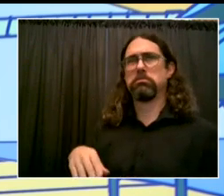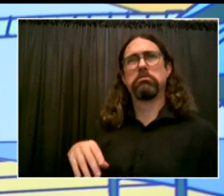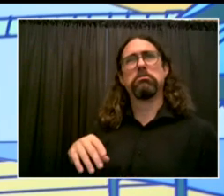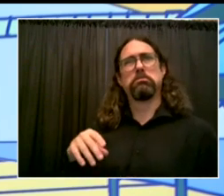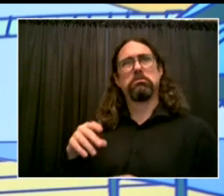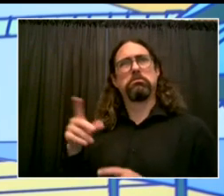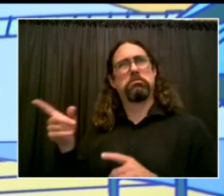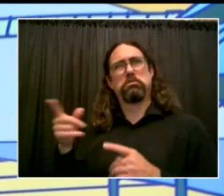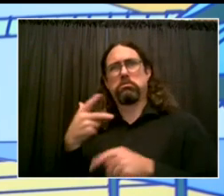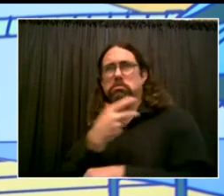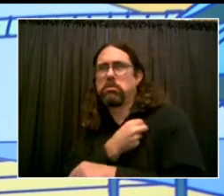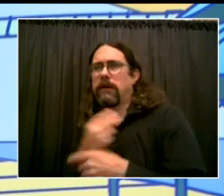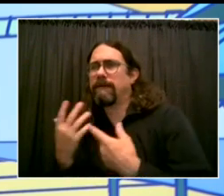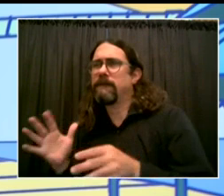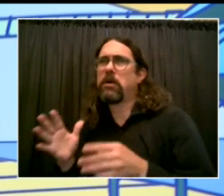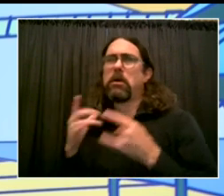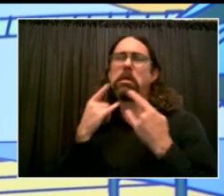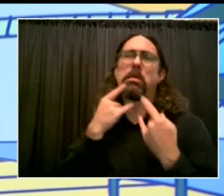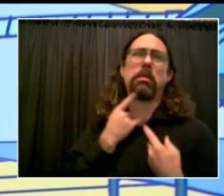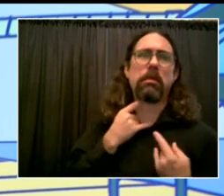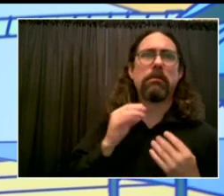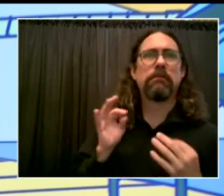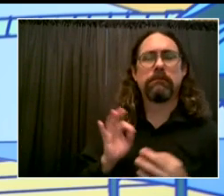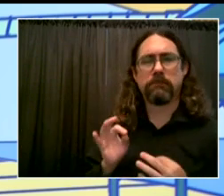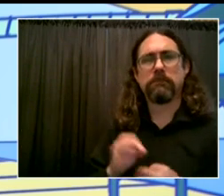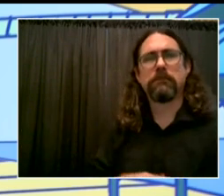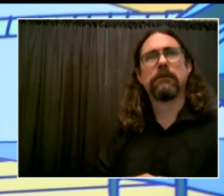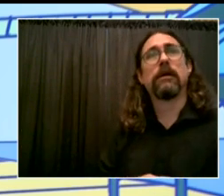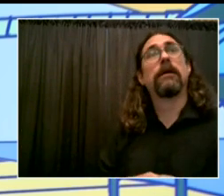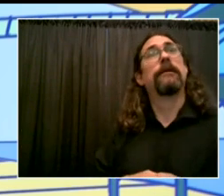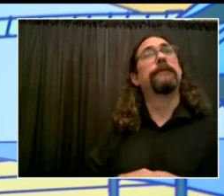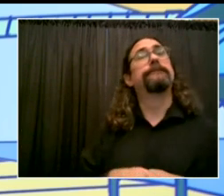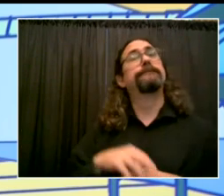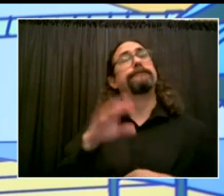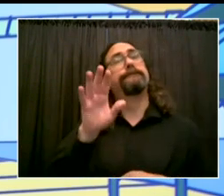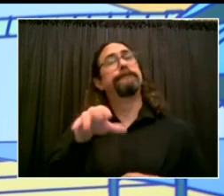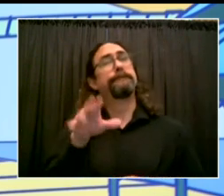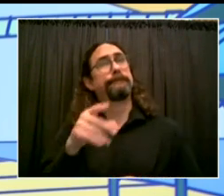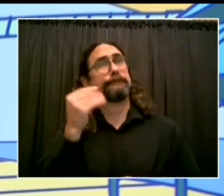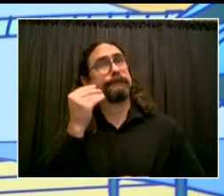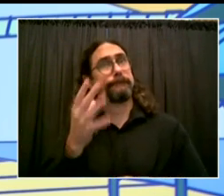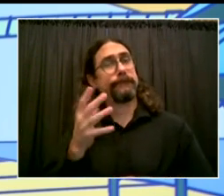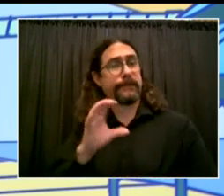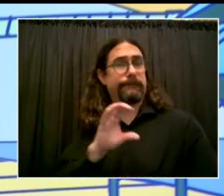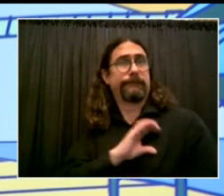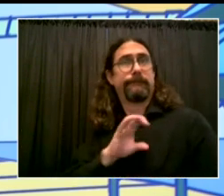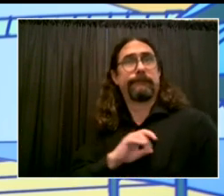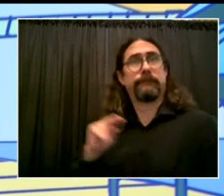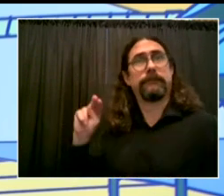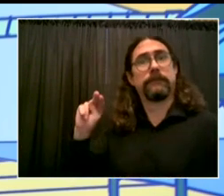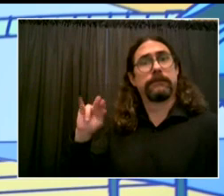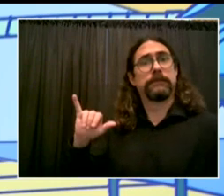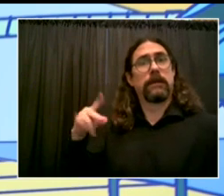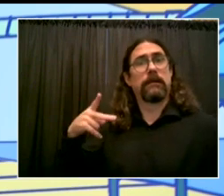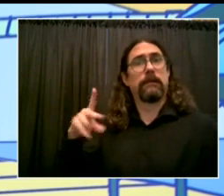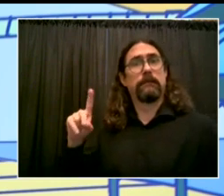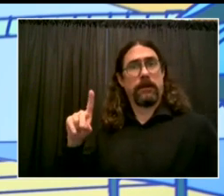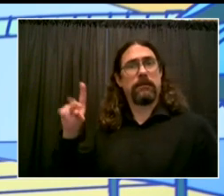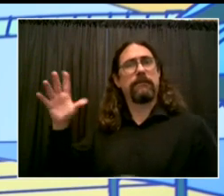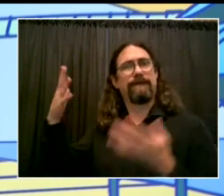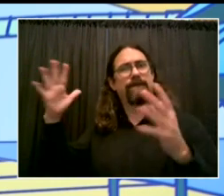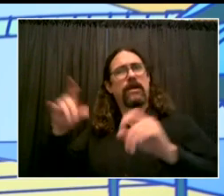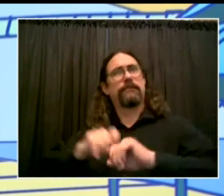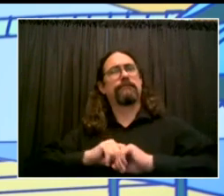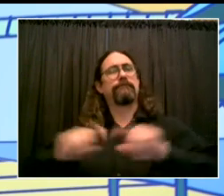members of the public. We had Commissioner Shea again yesterday interacting with members of the public without a mask on.